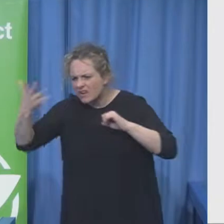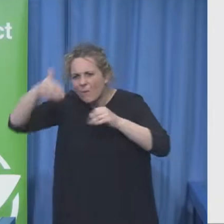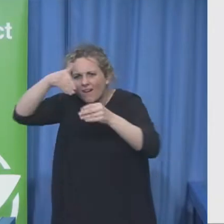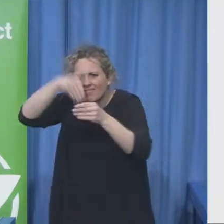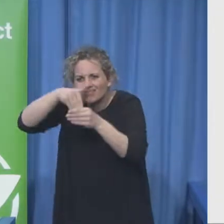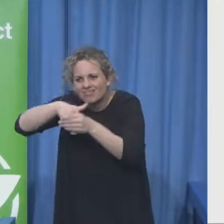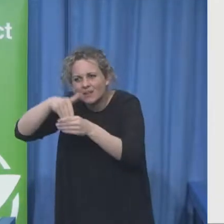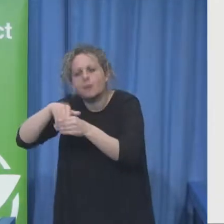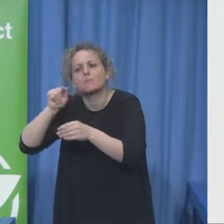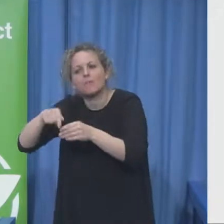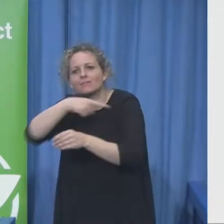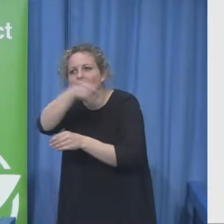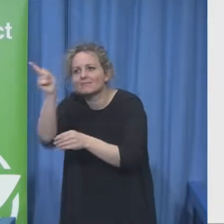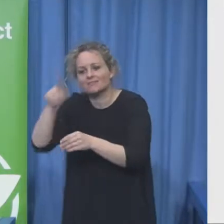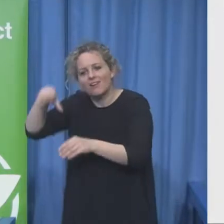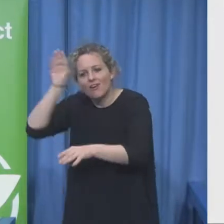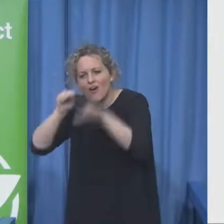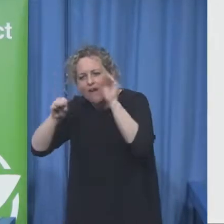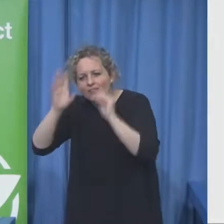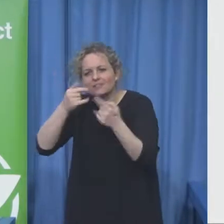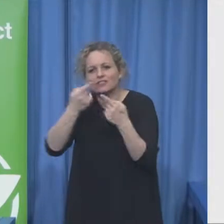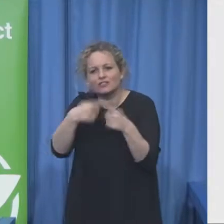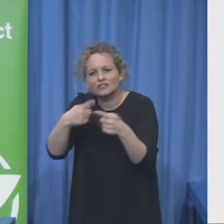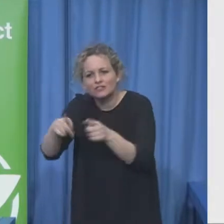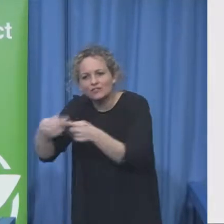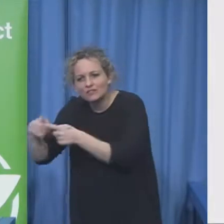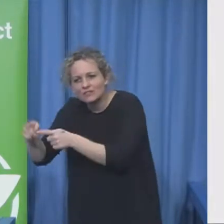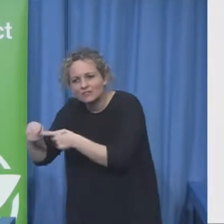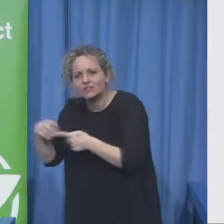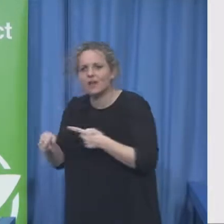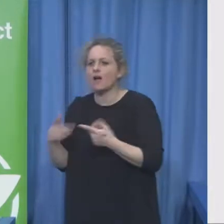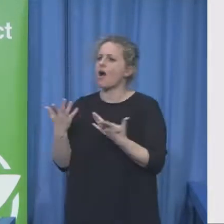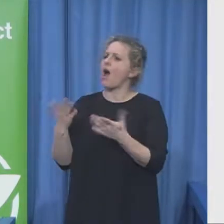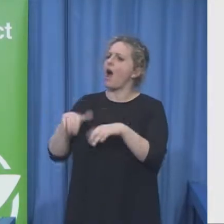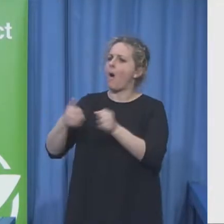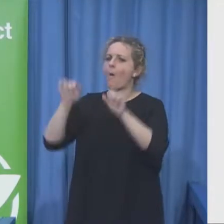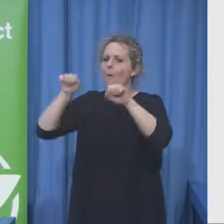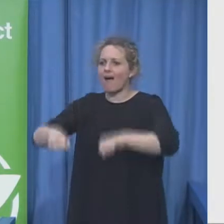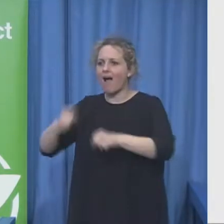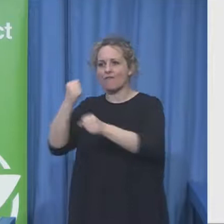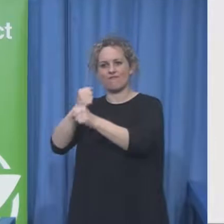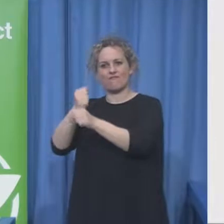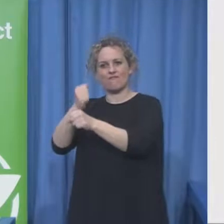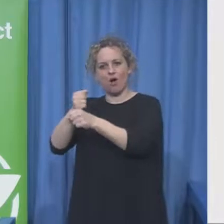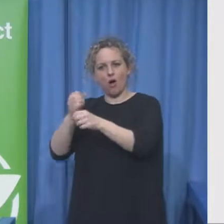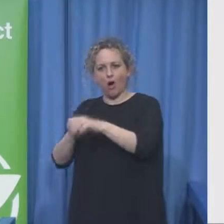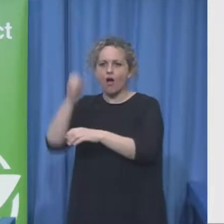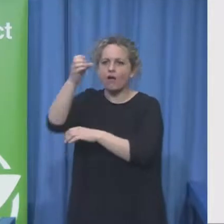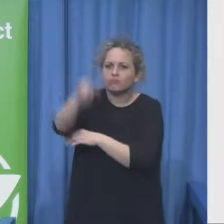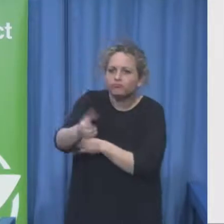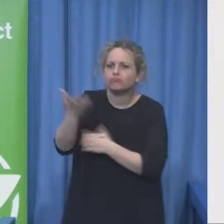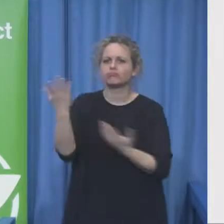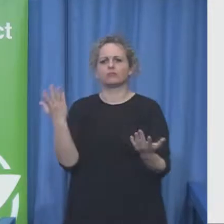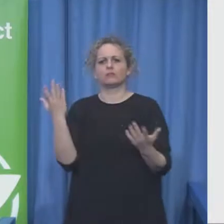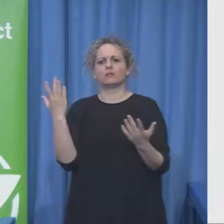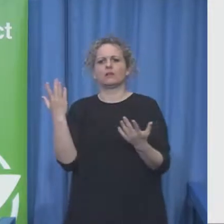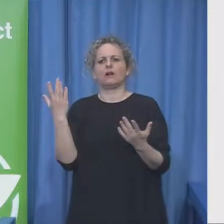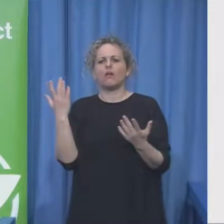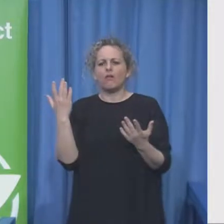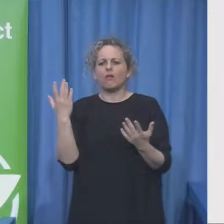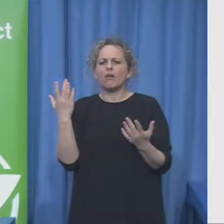work We know that this is not true our participants are all amazingly creative